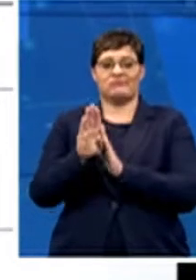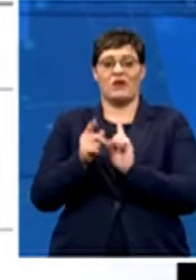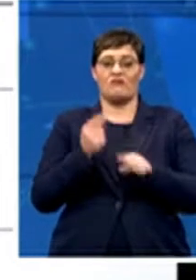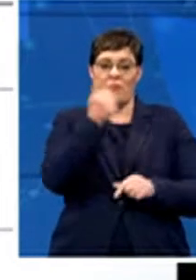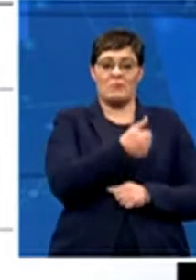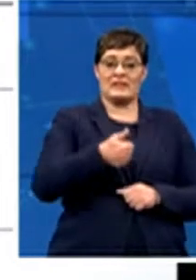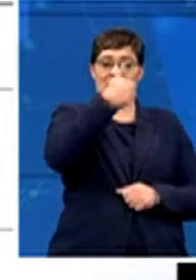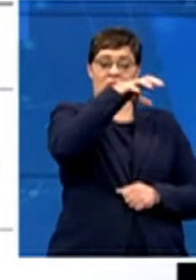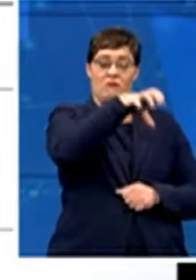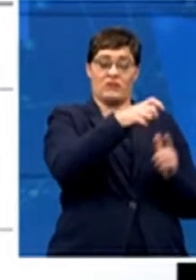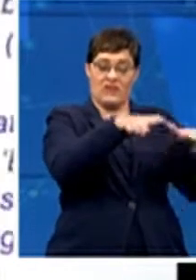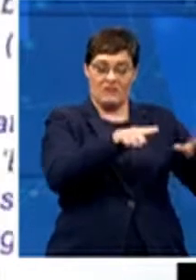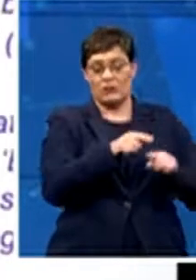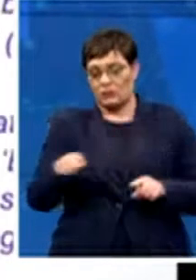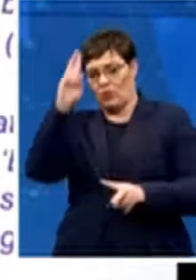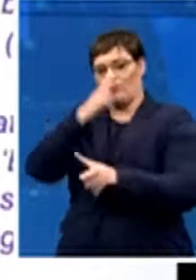cricket.